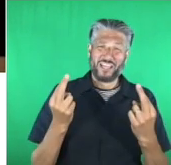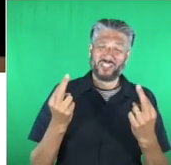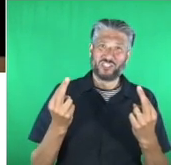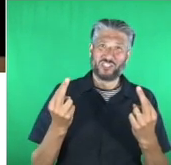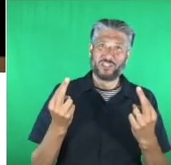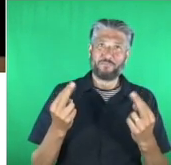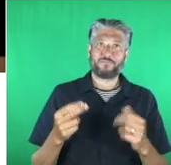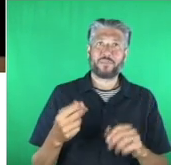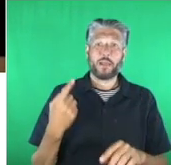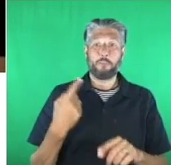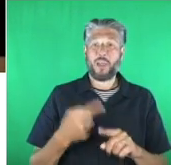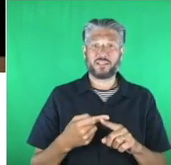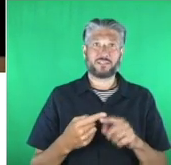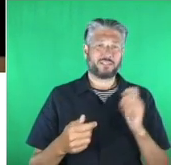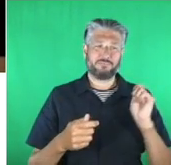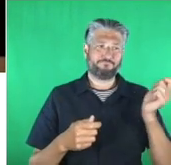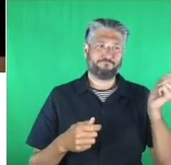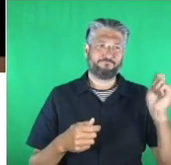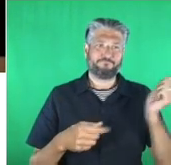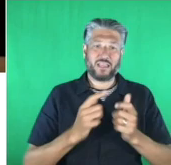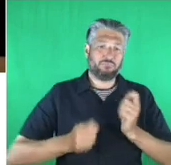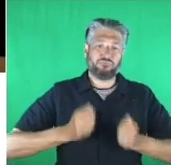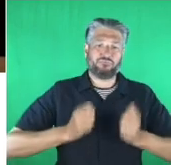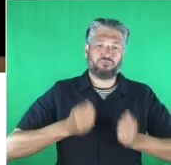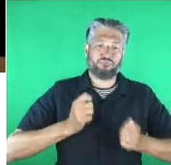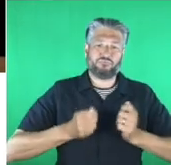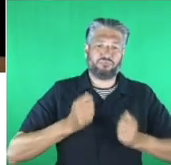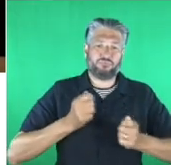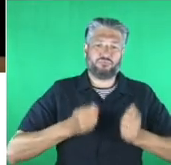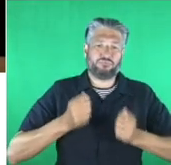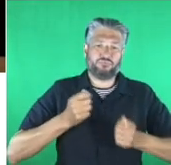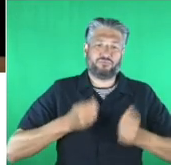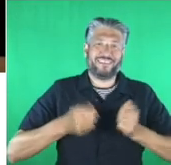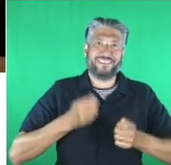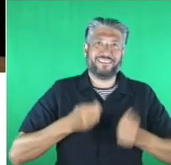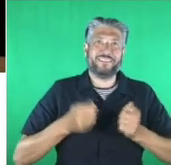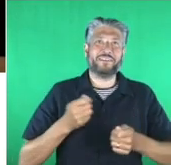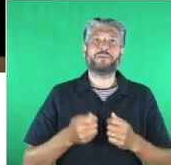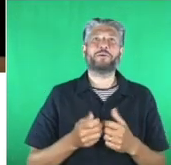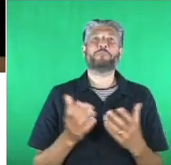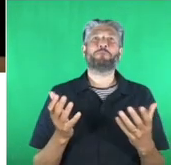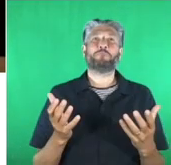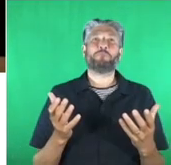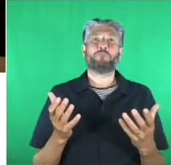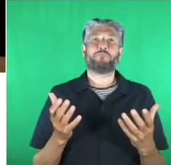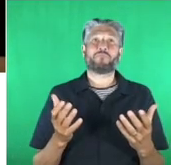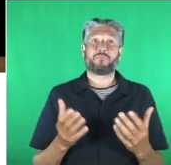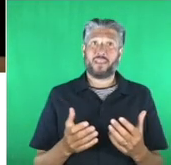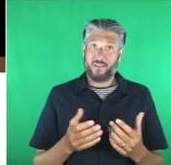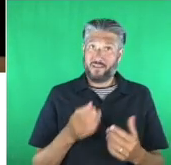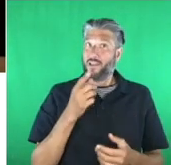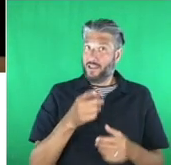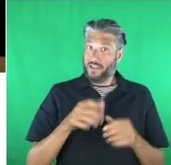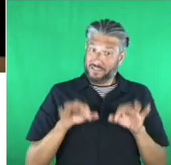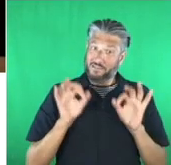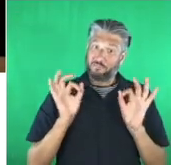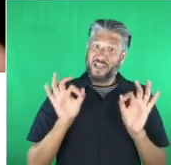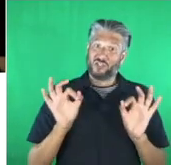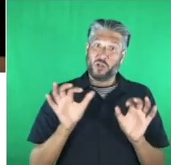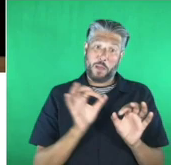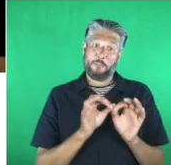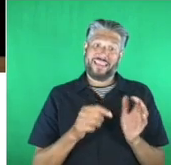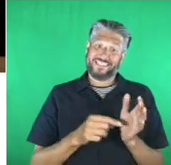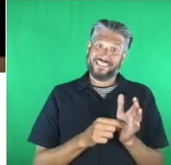drumroll bells courtesy of my cat cabbage drumroll bells here i have my special bt envelope